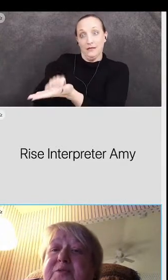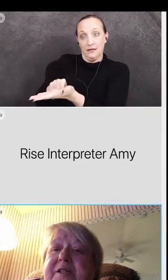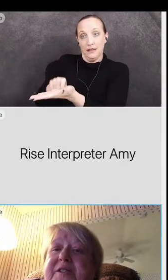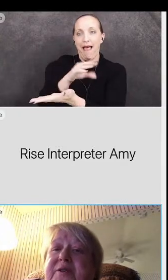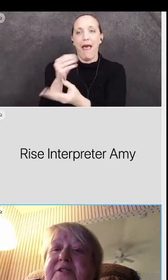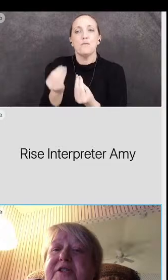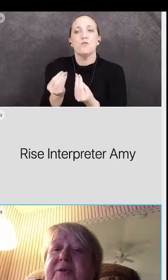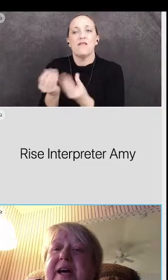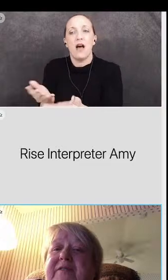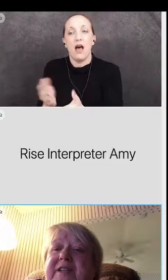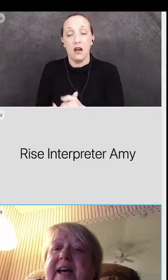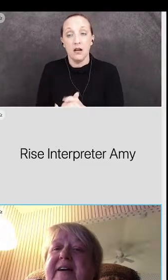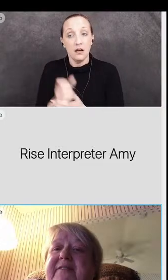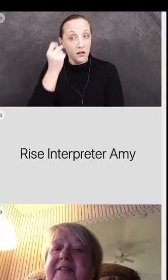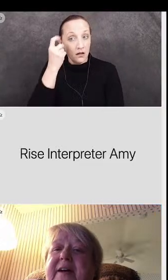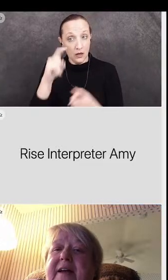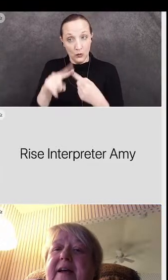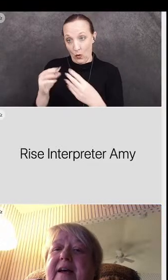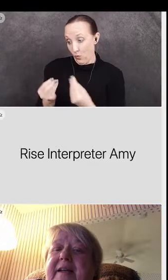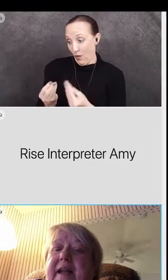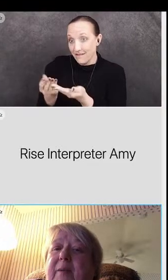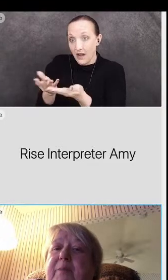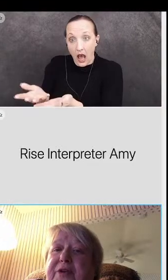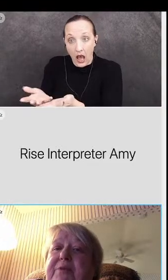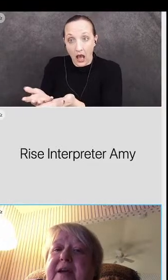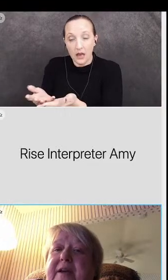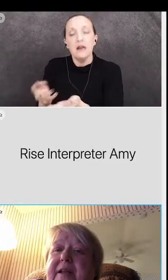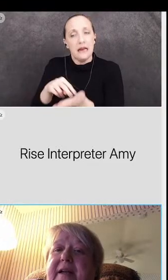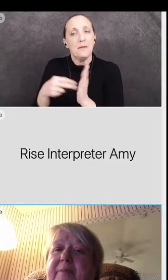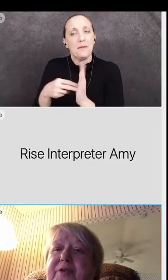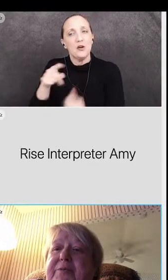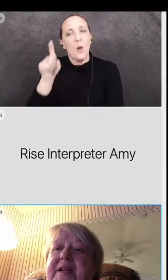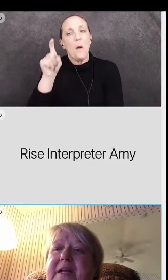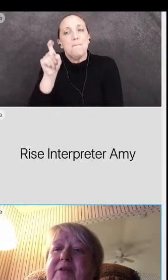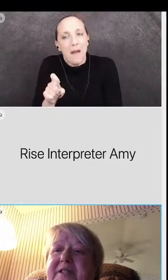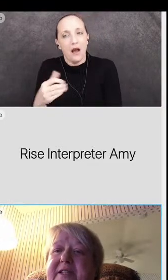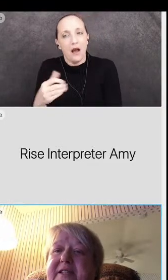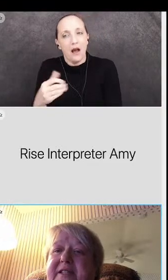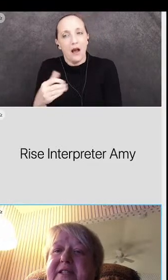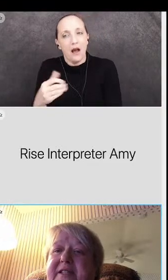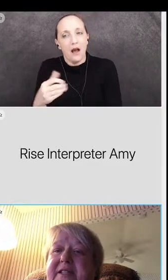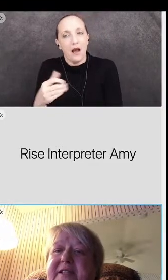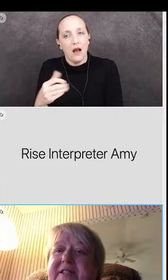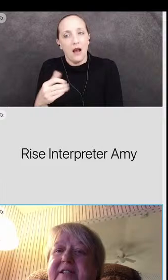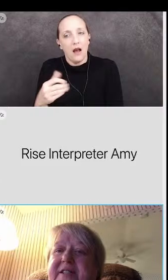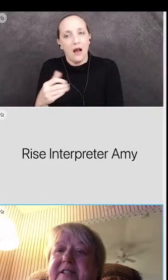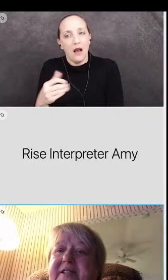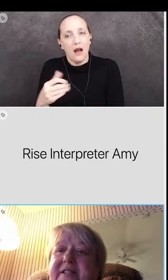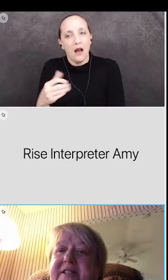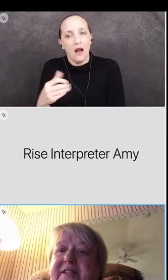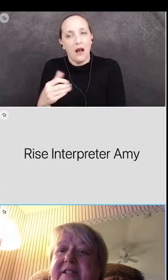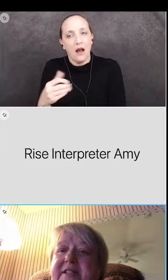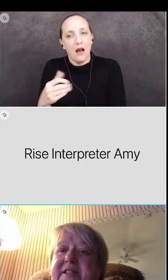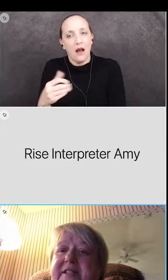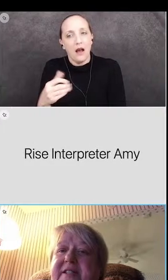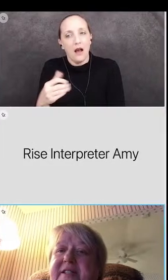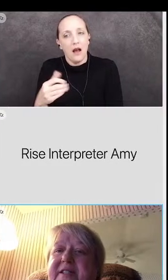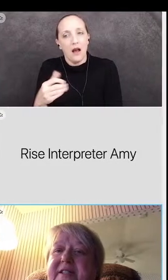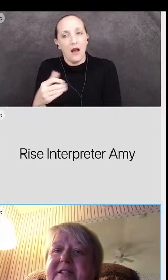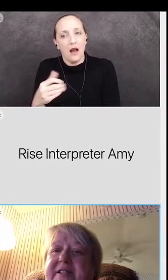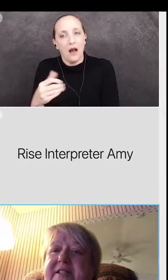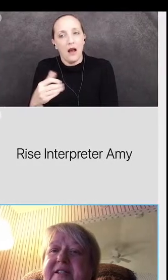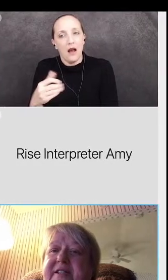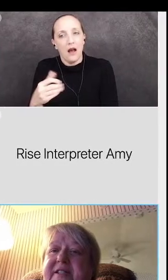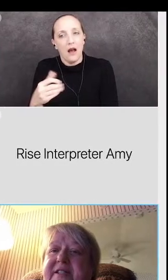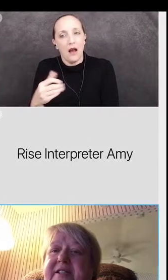order to provide those resources, you have to have number three and number three and number six of the two that I want to really talk about